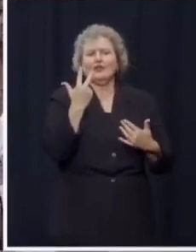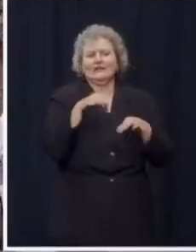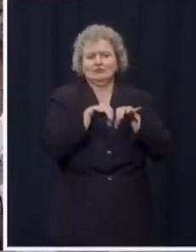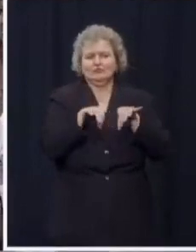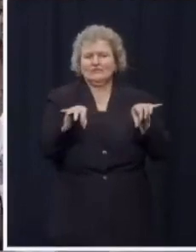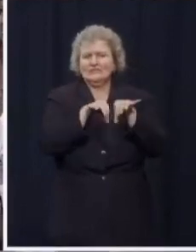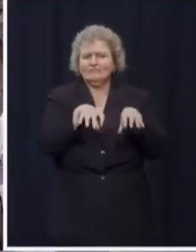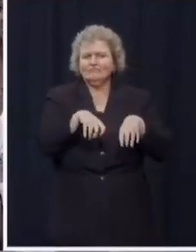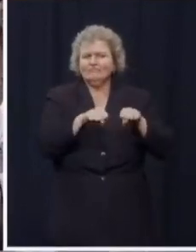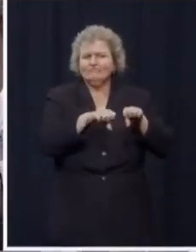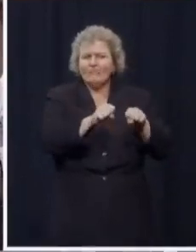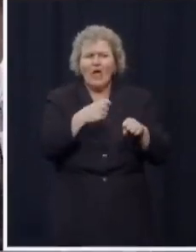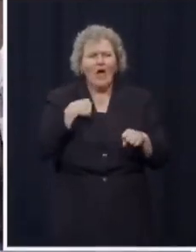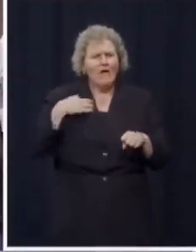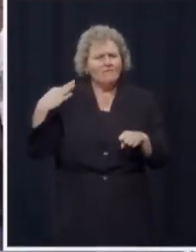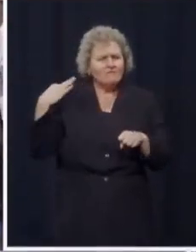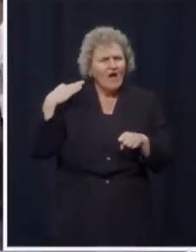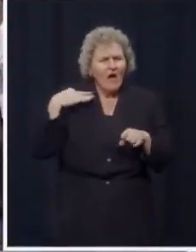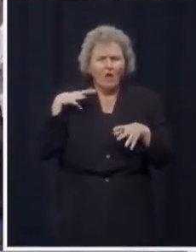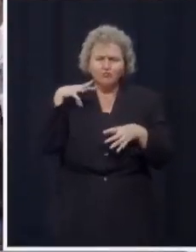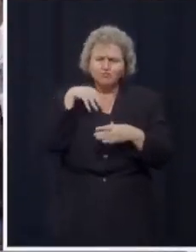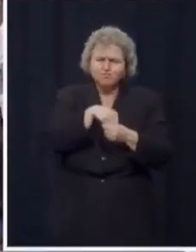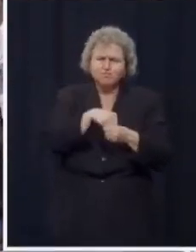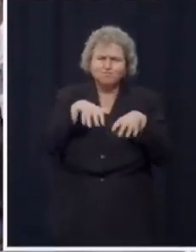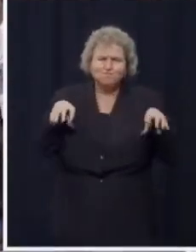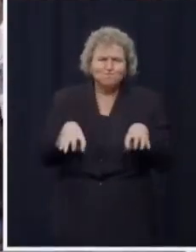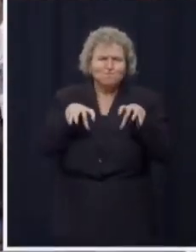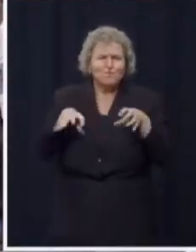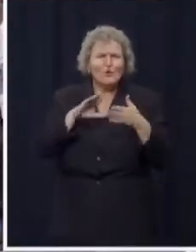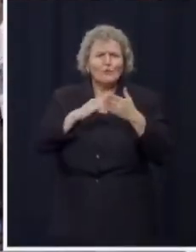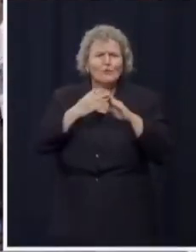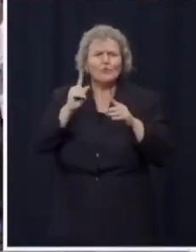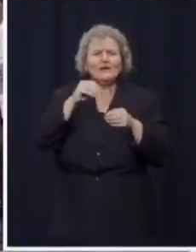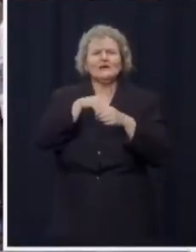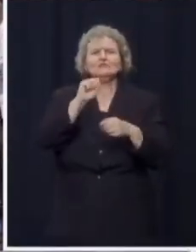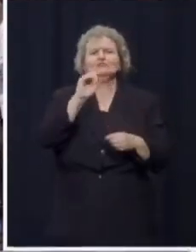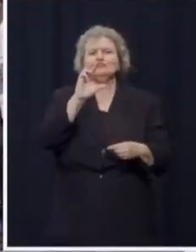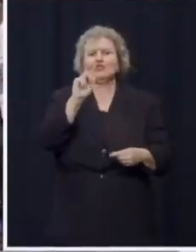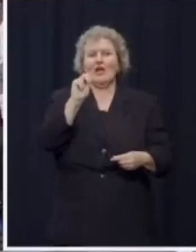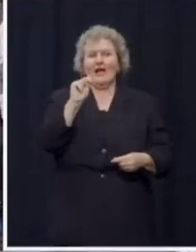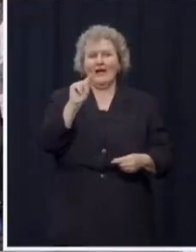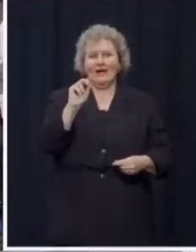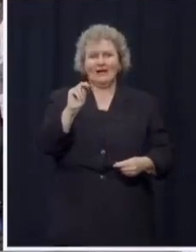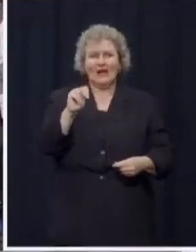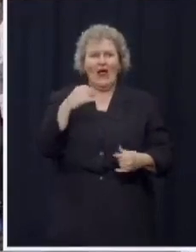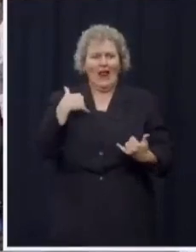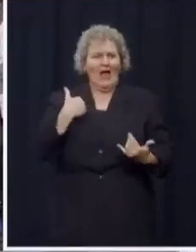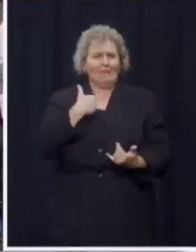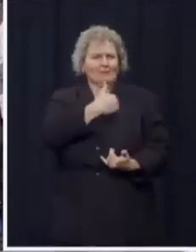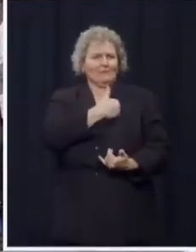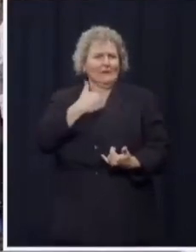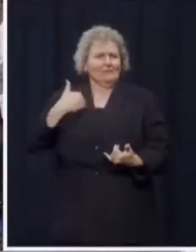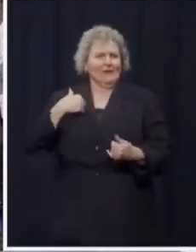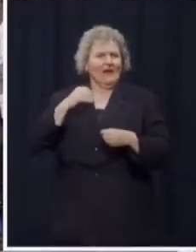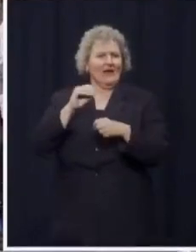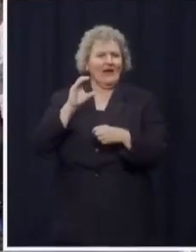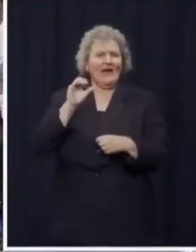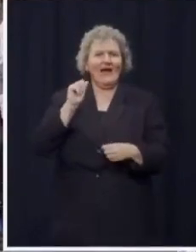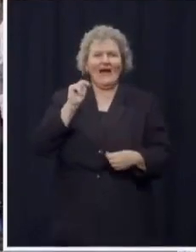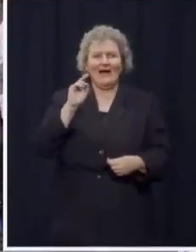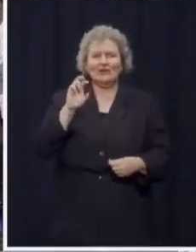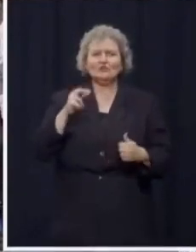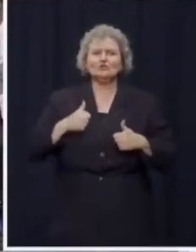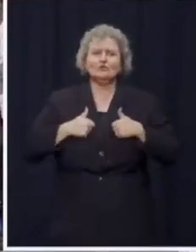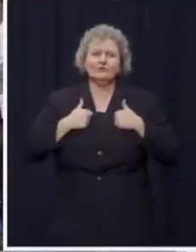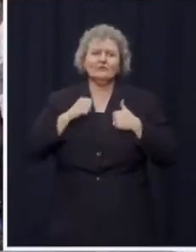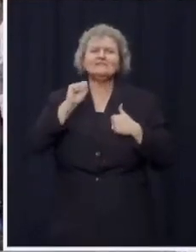loves to give back to her community in Scranton, and she's living with stage four breast cancer. Gaylene's life has been full